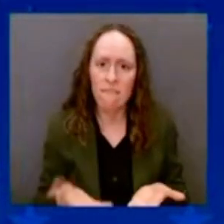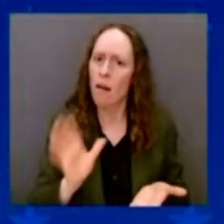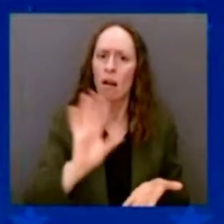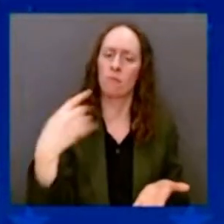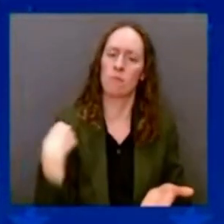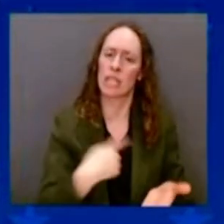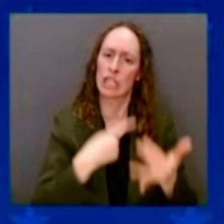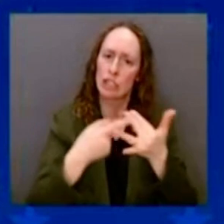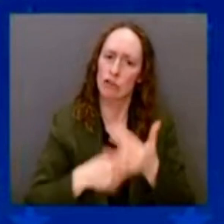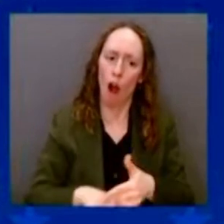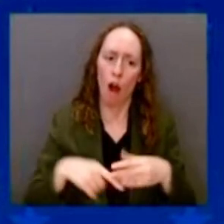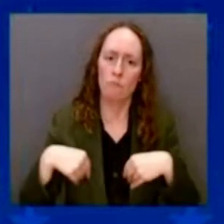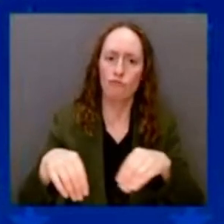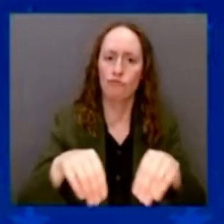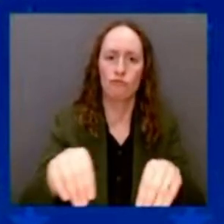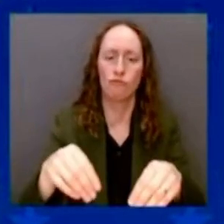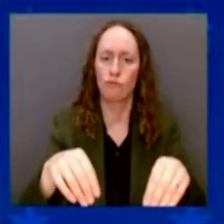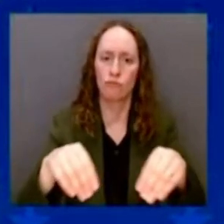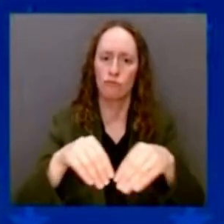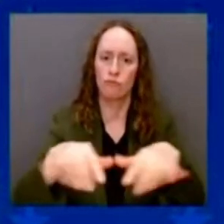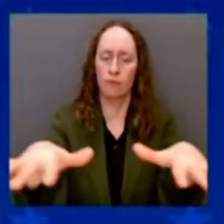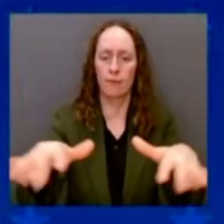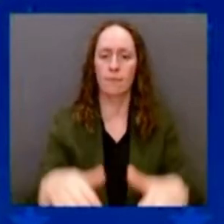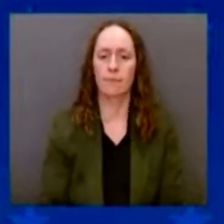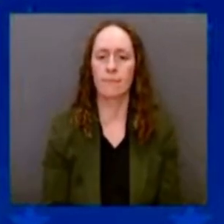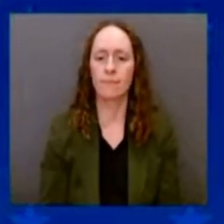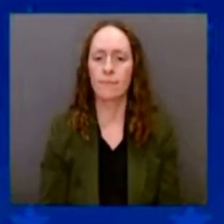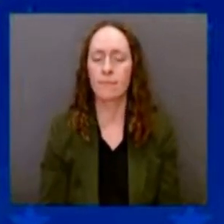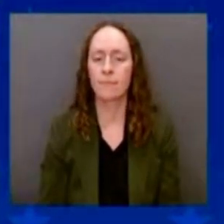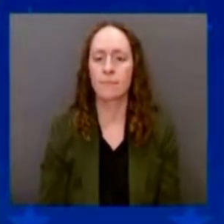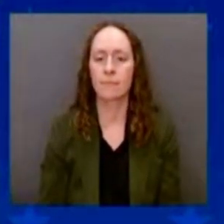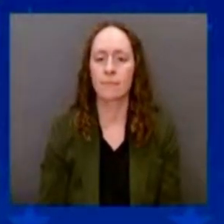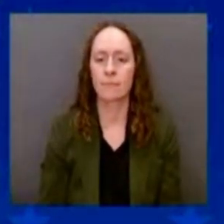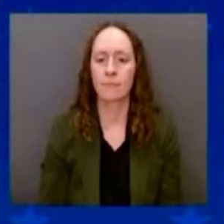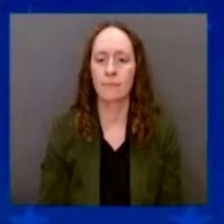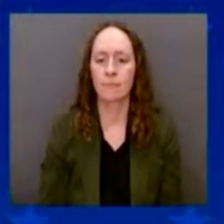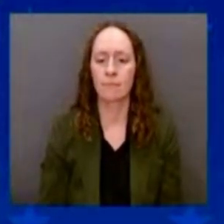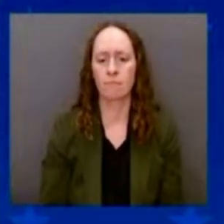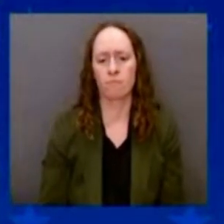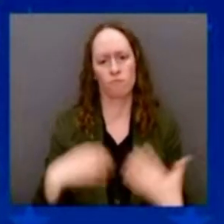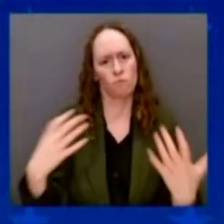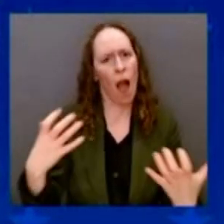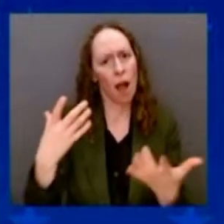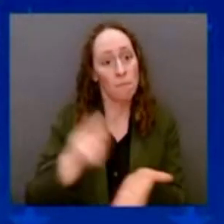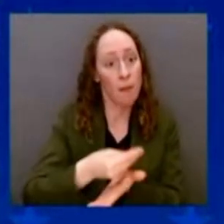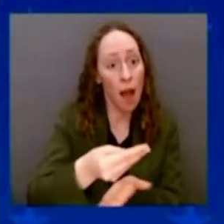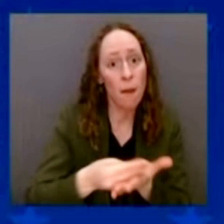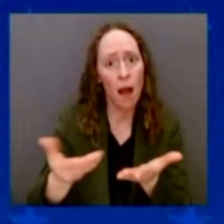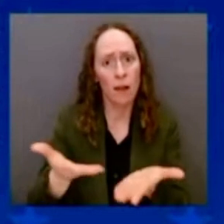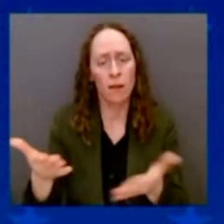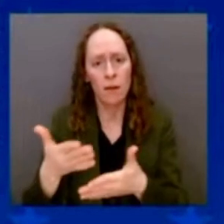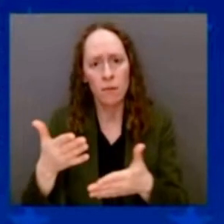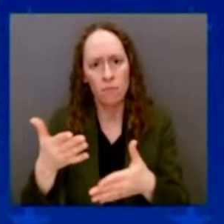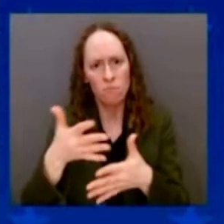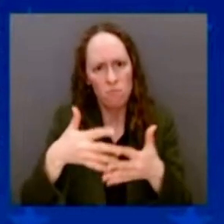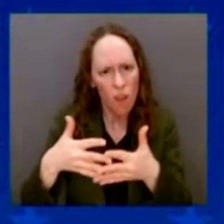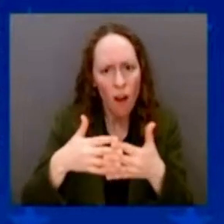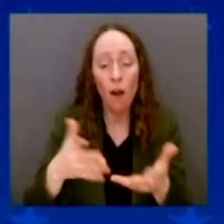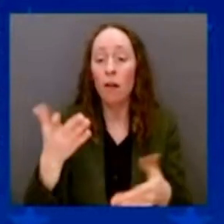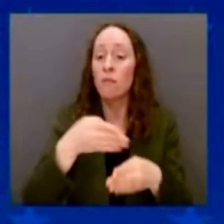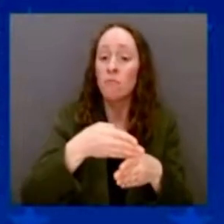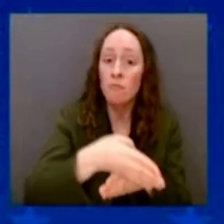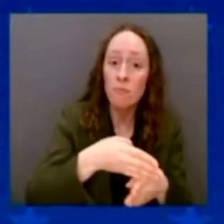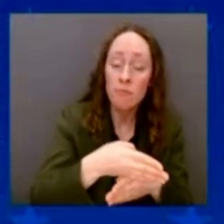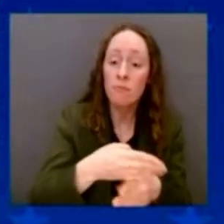projects are going to be made in America — lumber, gas, drywall, glass, fiber-optic cables. And on my watch,